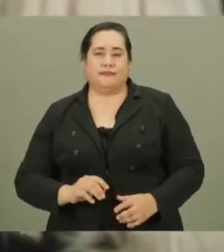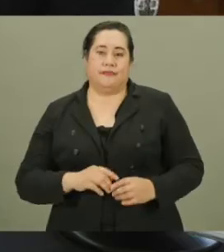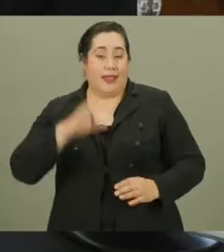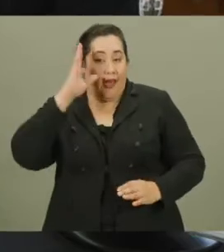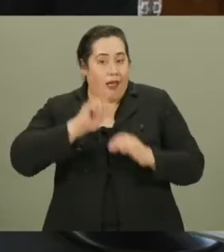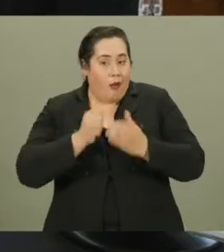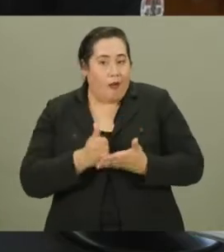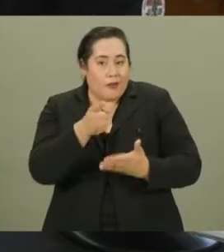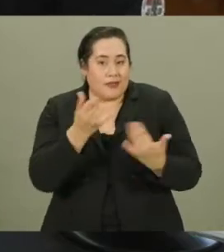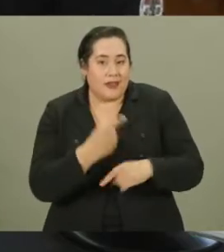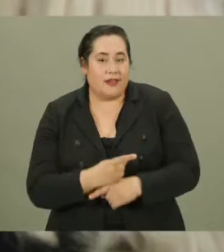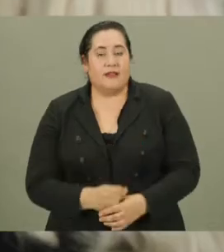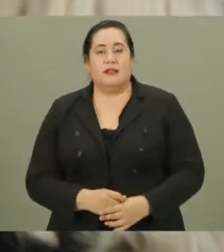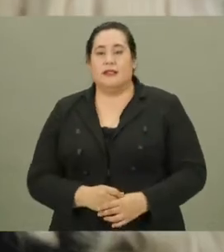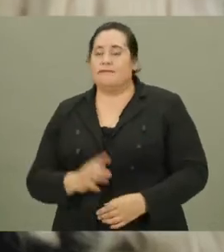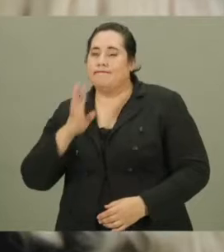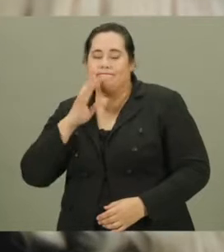Hello, how may I assist you today?